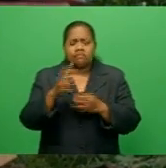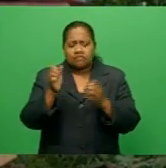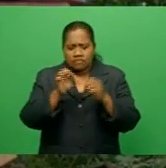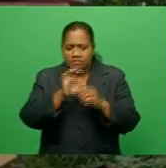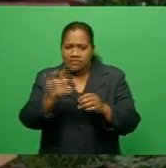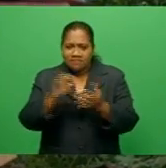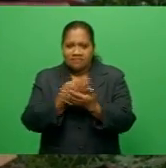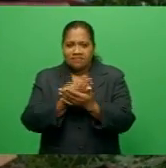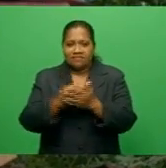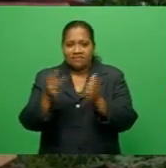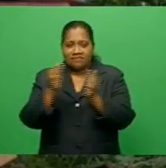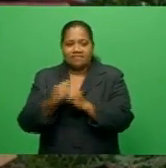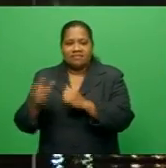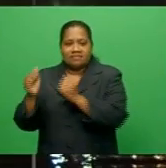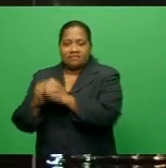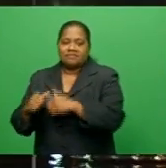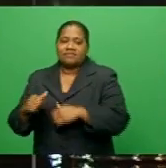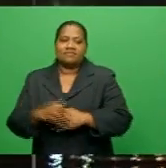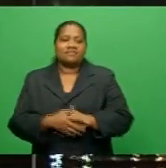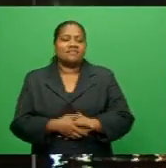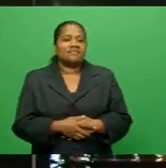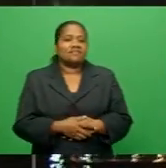Kelly Vatala, FBC News.